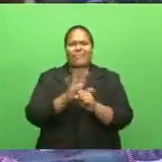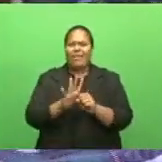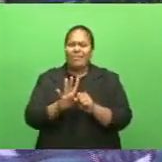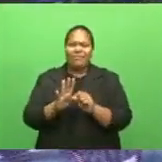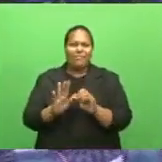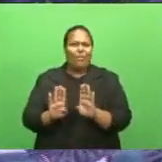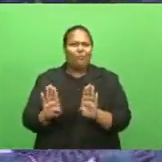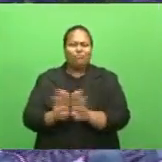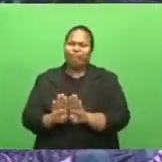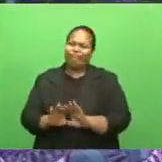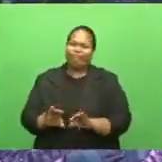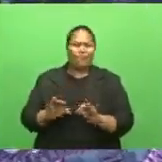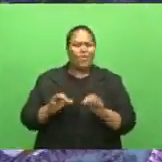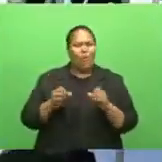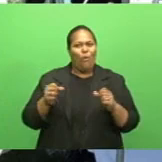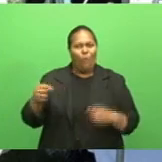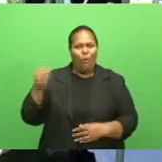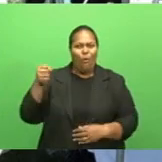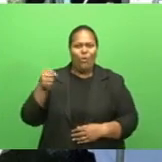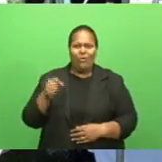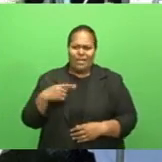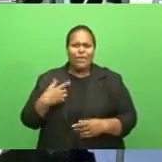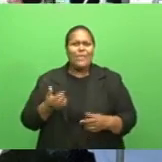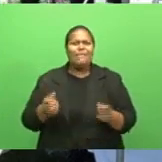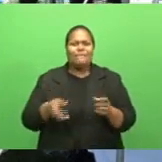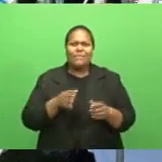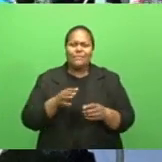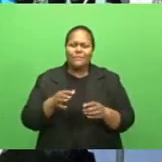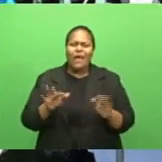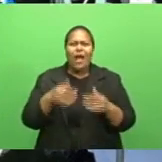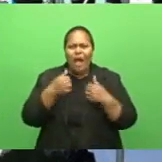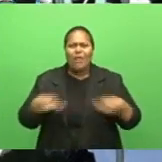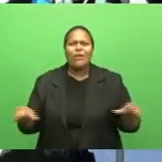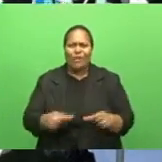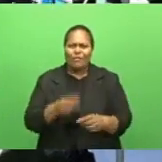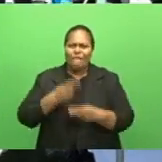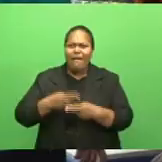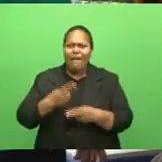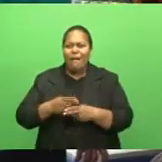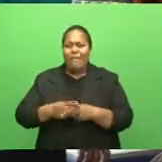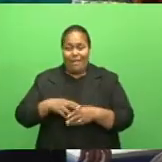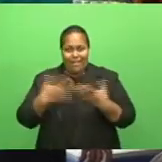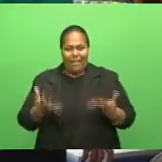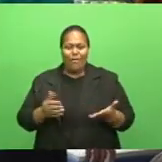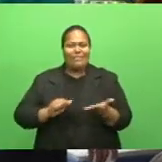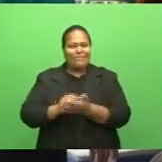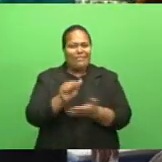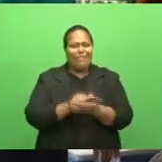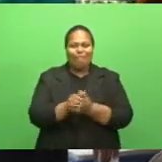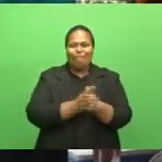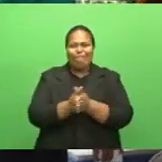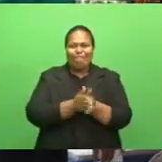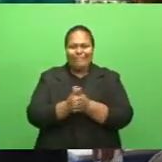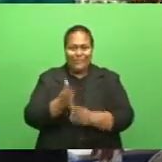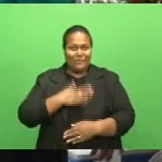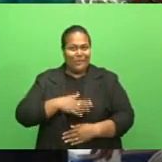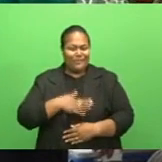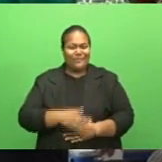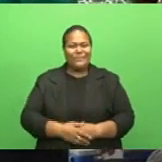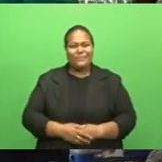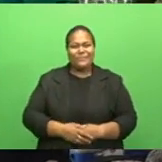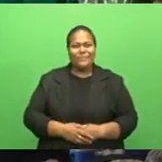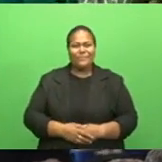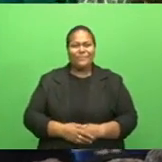our piece of land in Mawu for commercial agriculture and I came to sell my first harvest. Waisake Rawainranu and